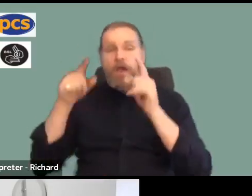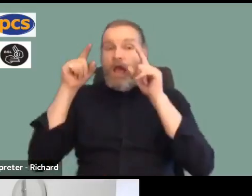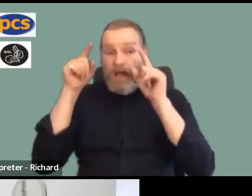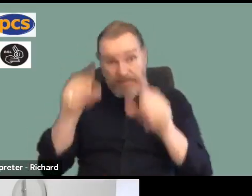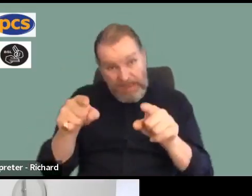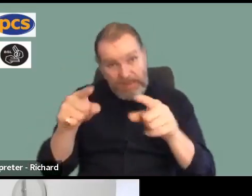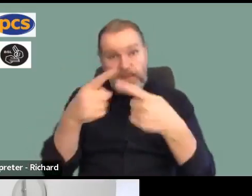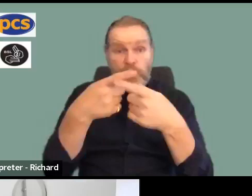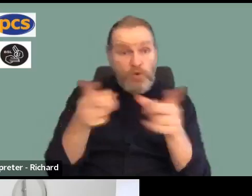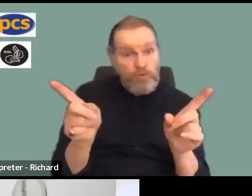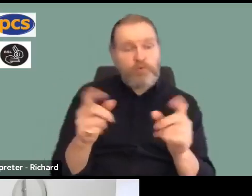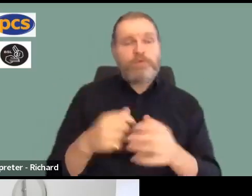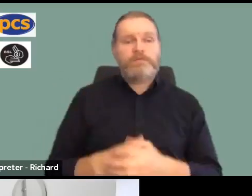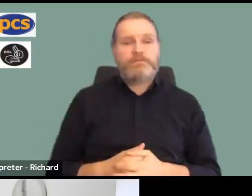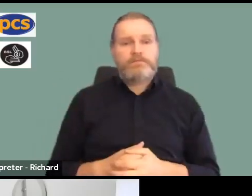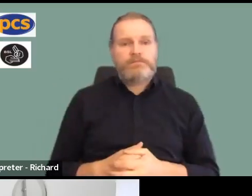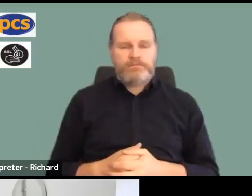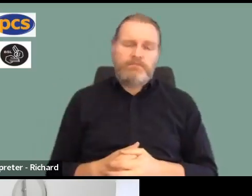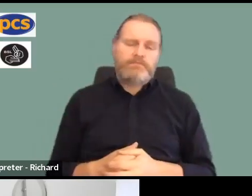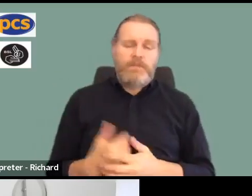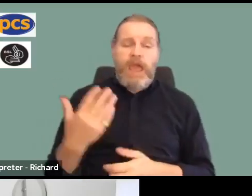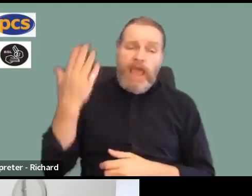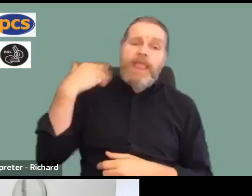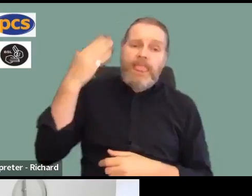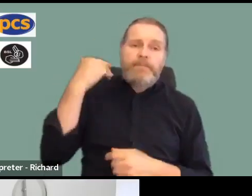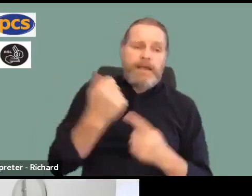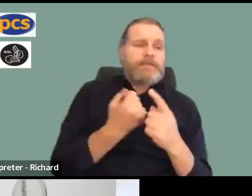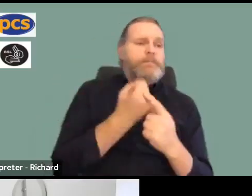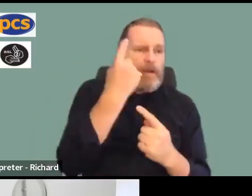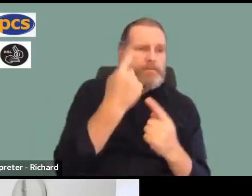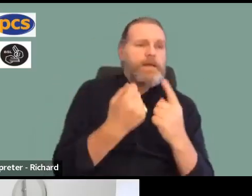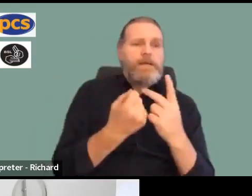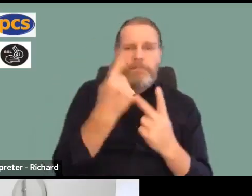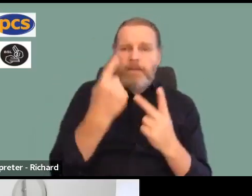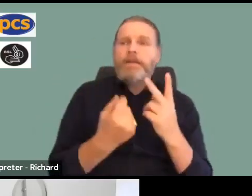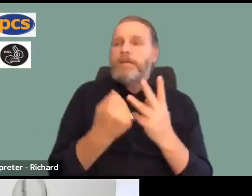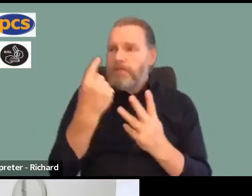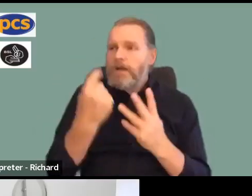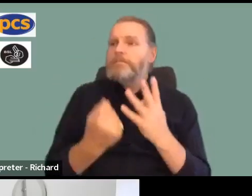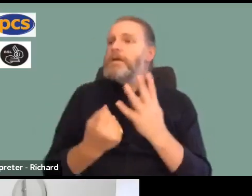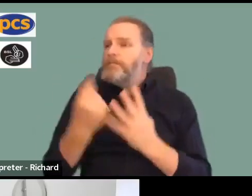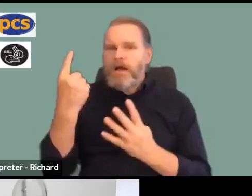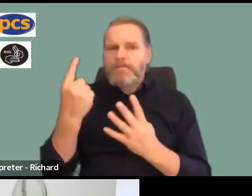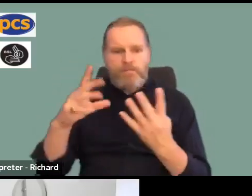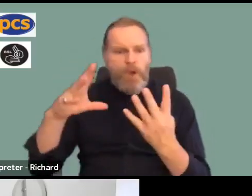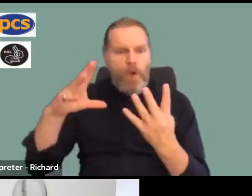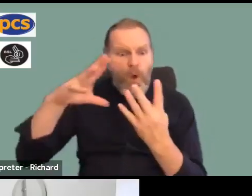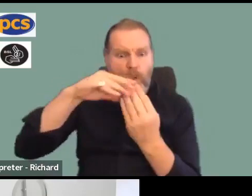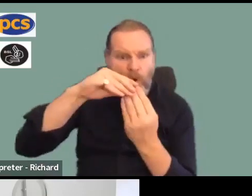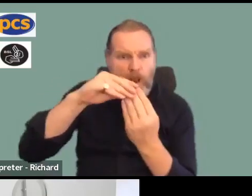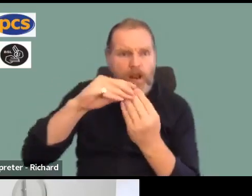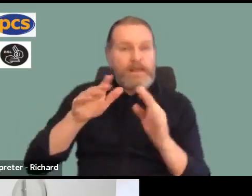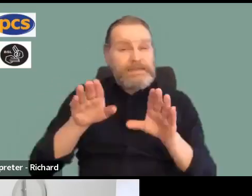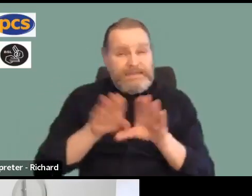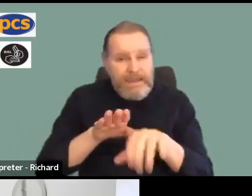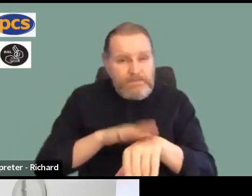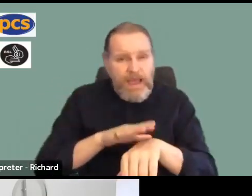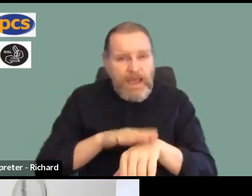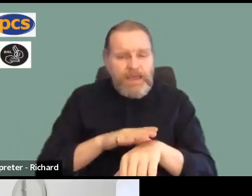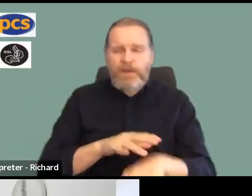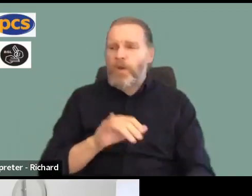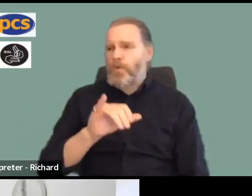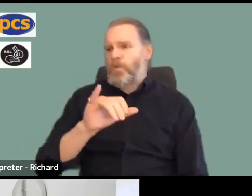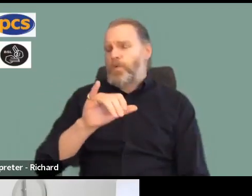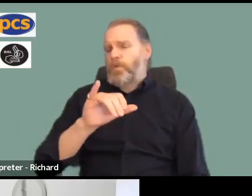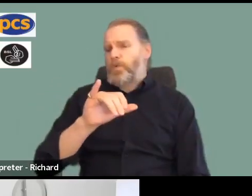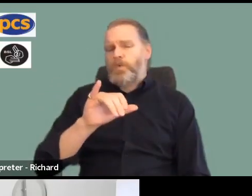We've seen most of these things before in one form or another. Never all at the same time and never with the severity that we're now seeing them. And they